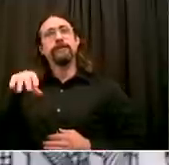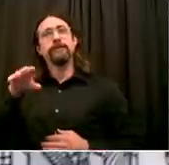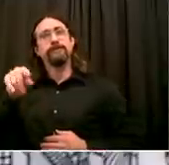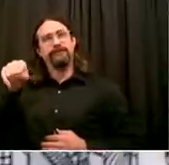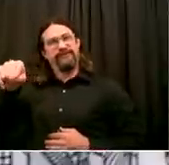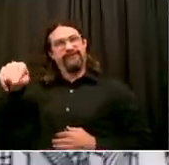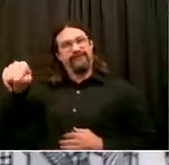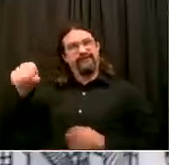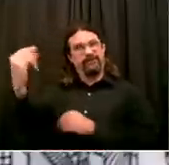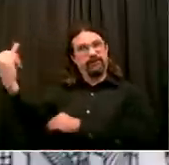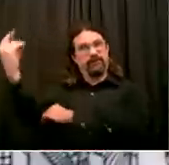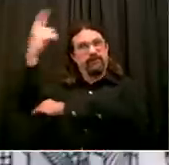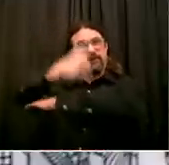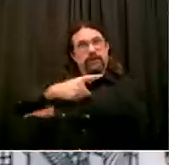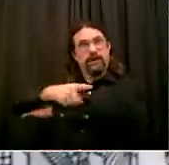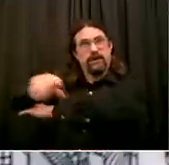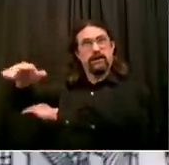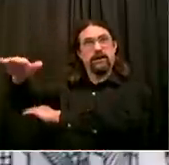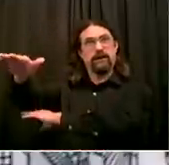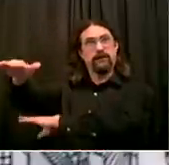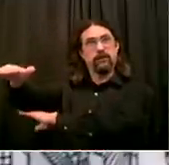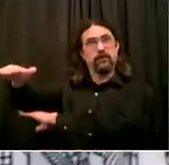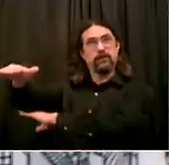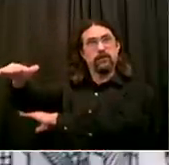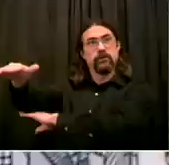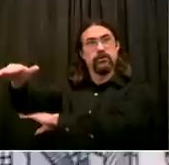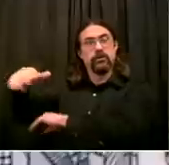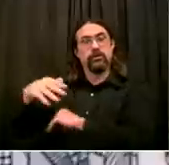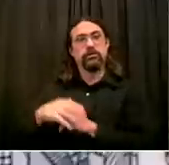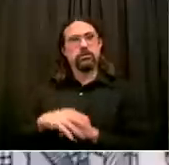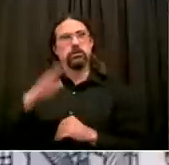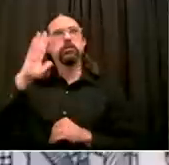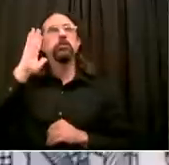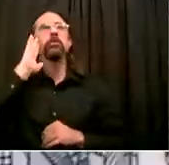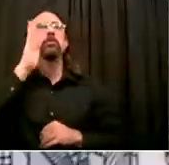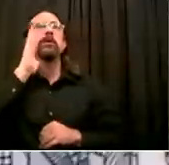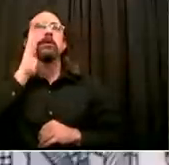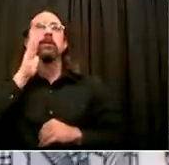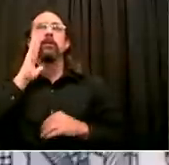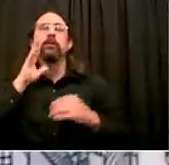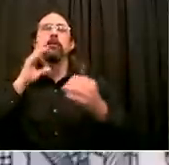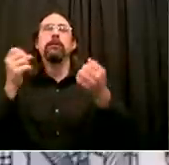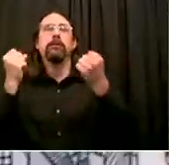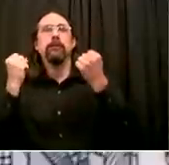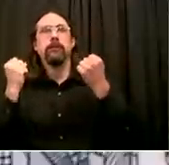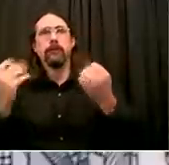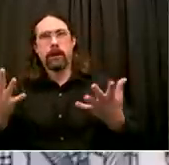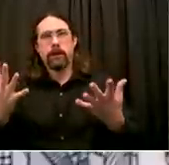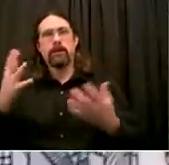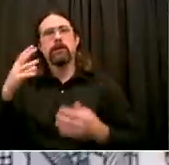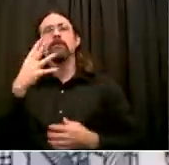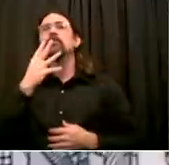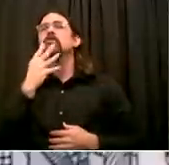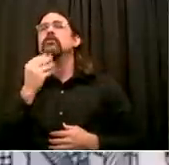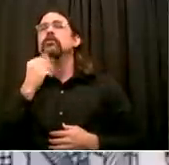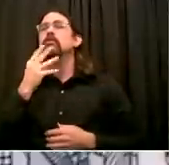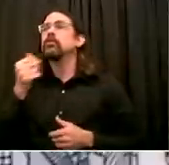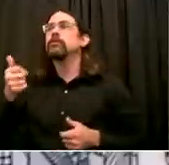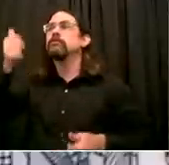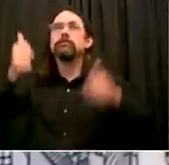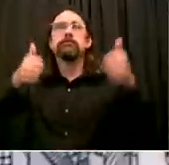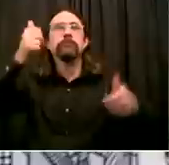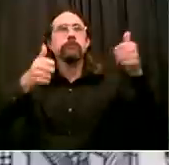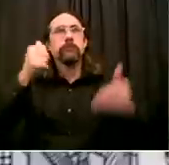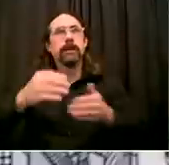going to be holding a rally on the steps of the New York Public Library on Fifth Avenue. They say